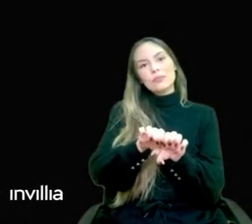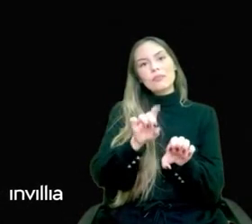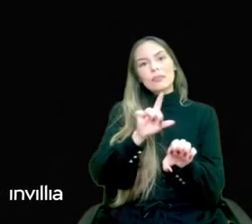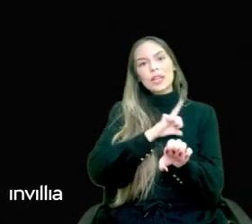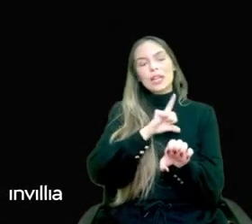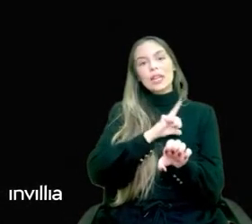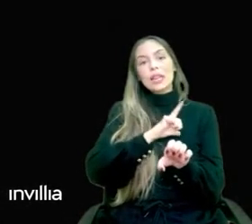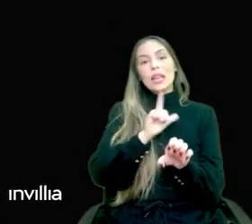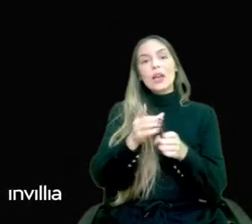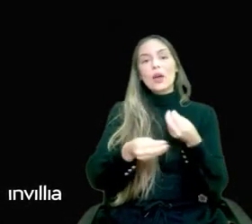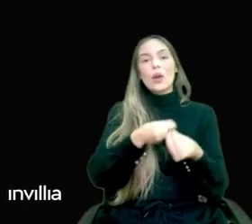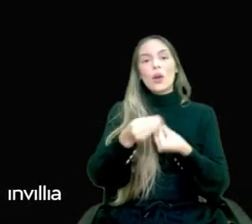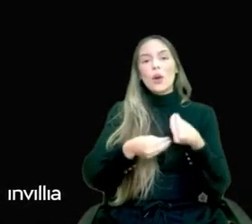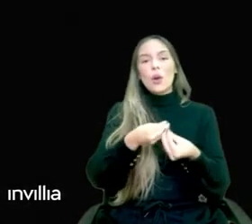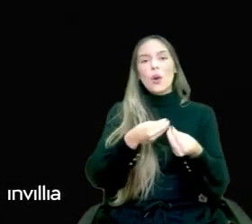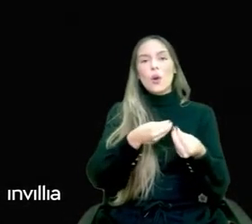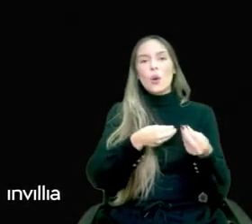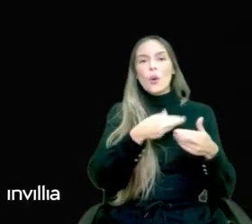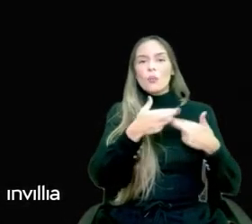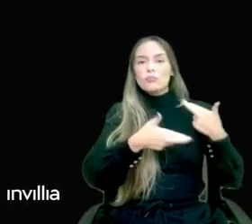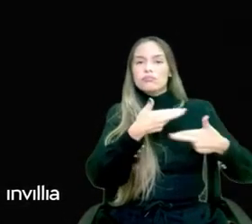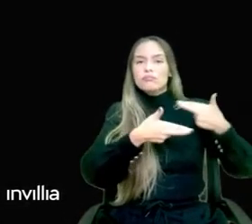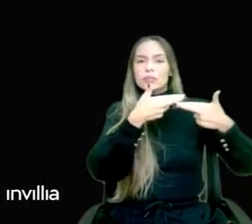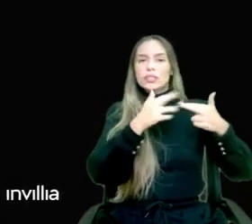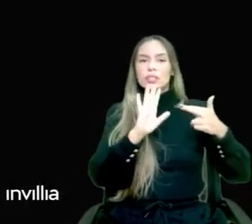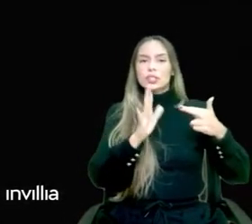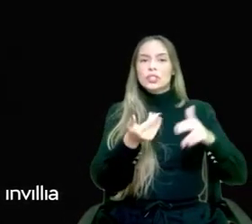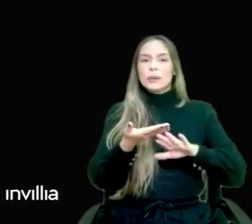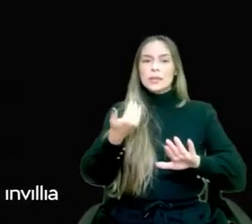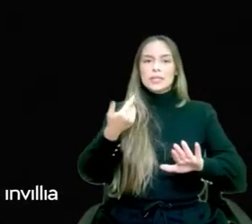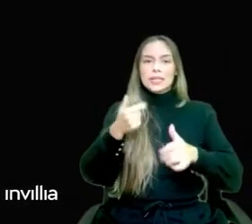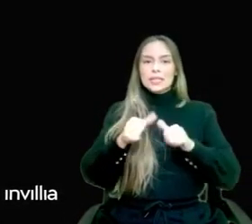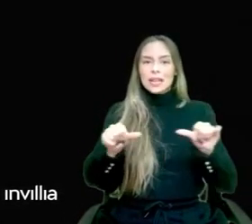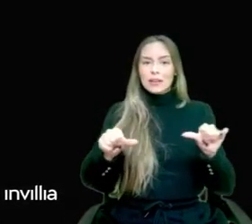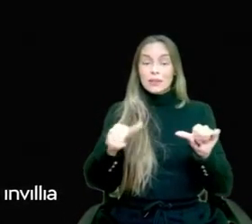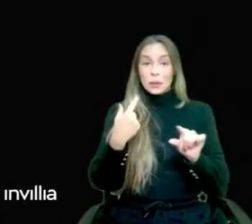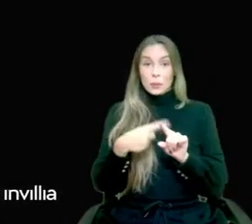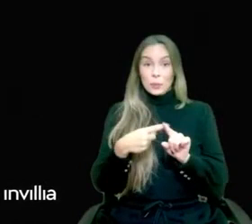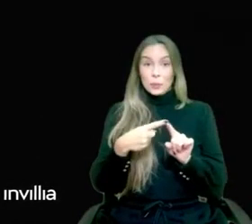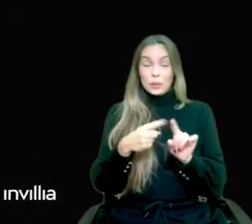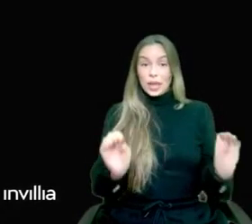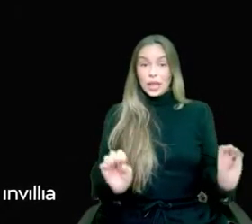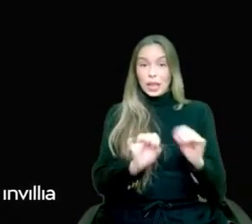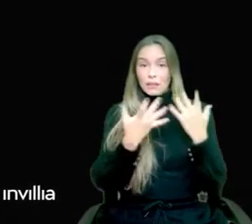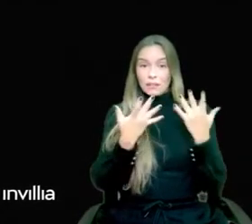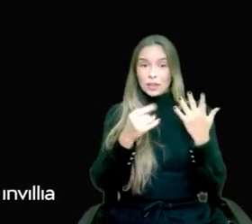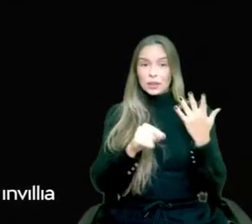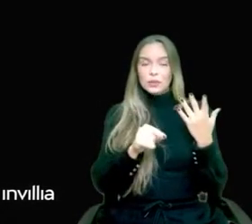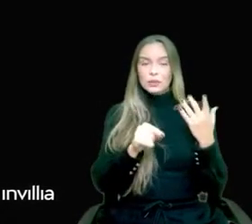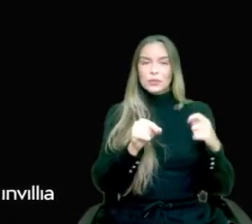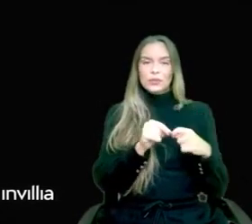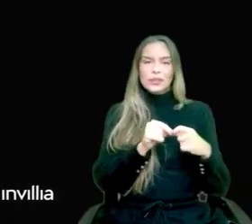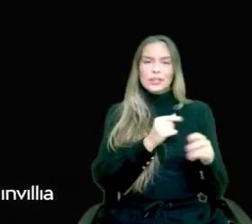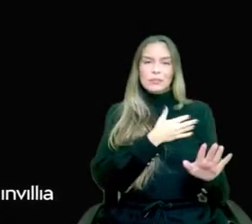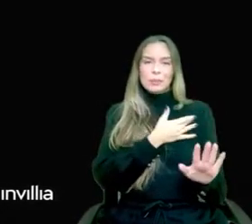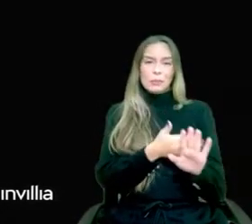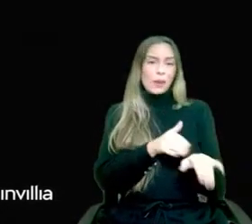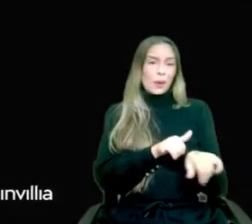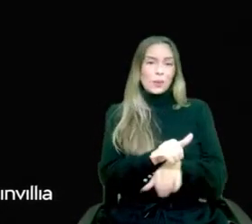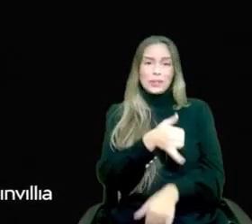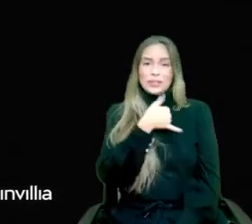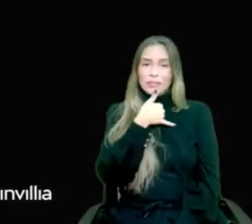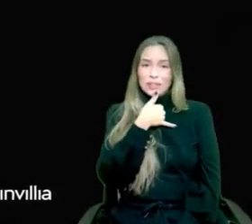the same way it was, because these events, they will keep going on, unfortunately. So we need to rebuild